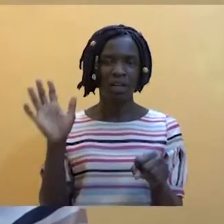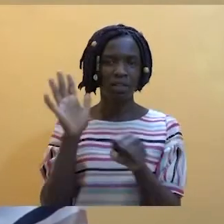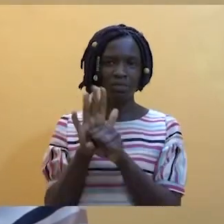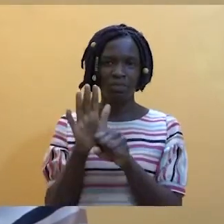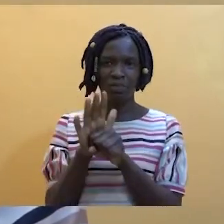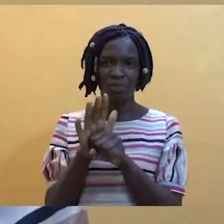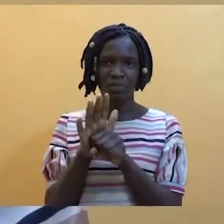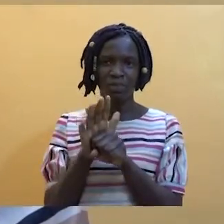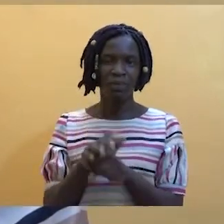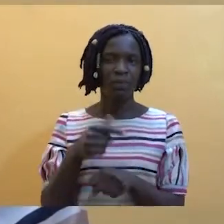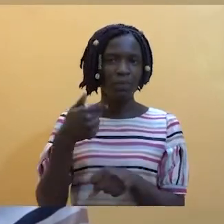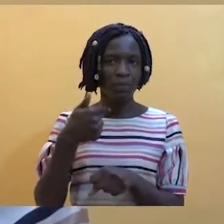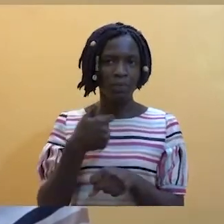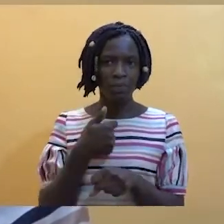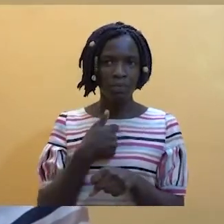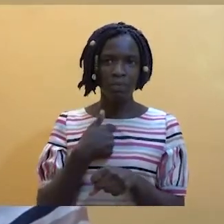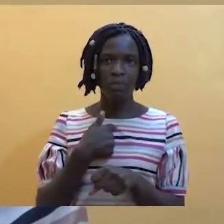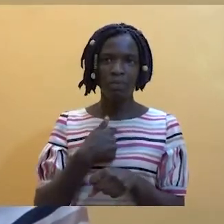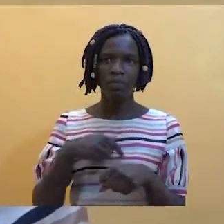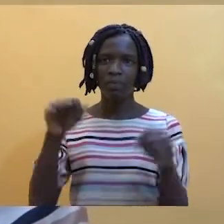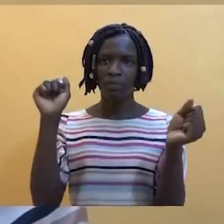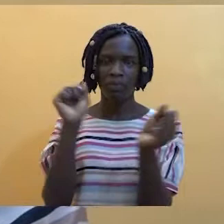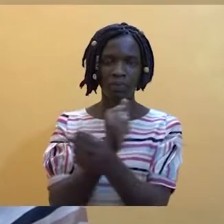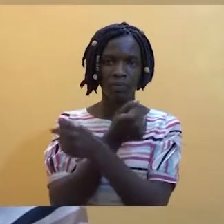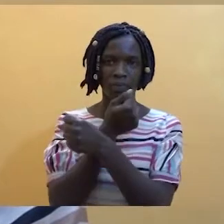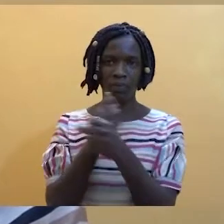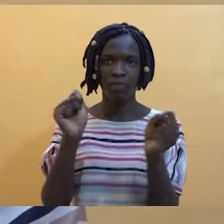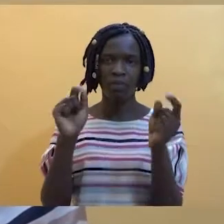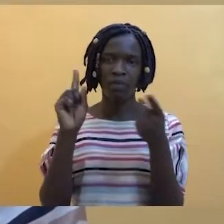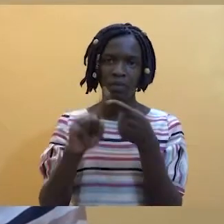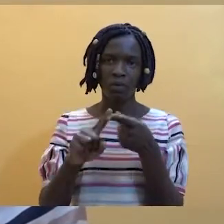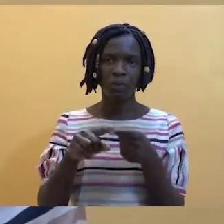I will be the sign interpreter that I've always wished to be.